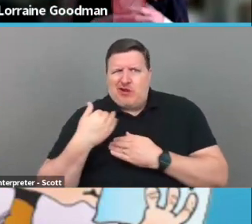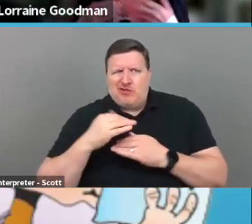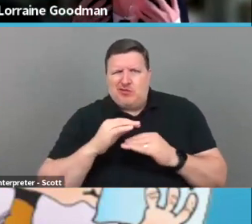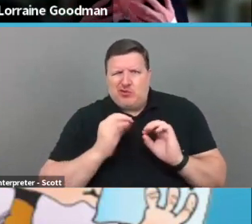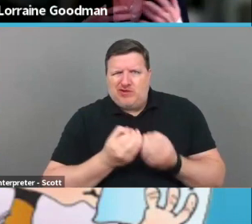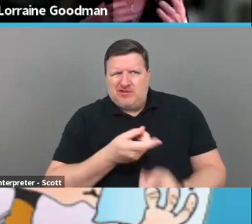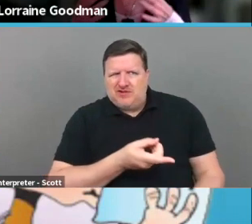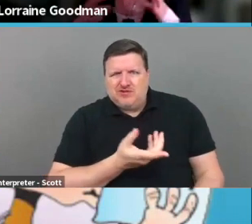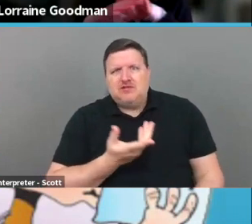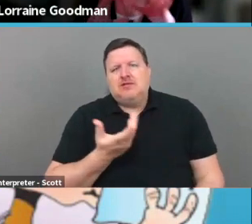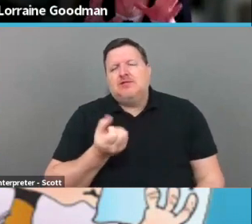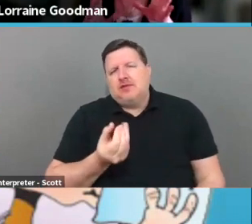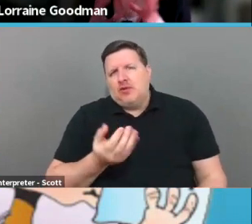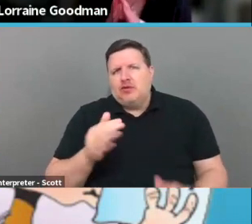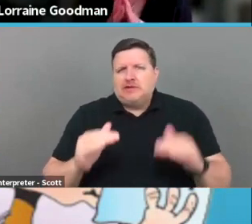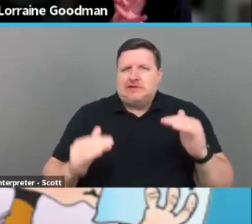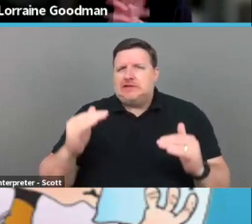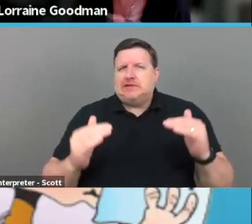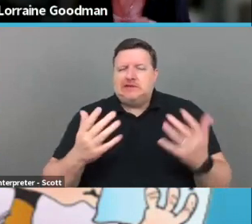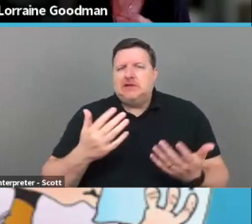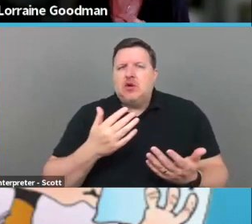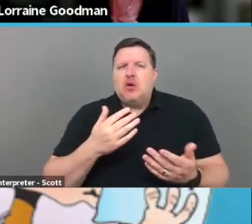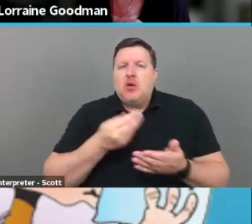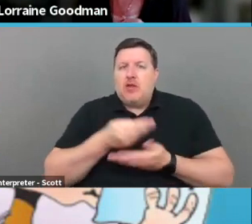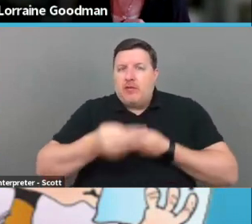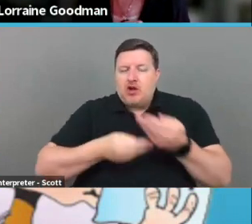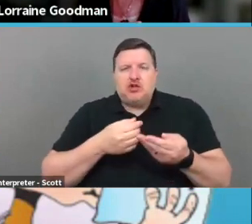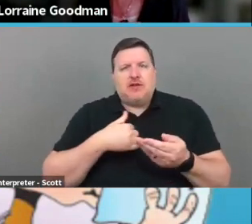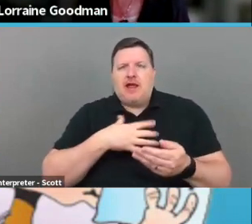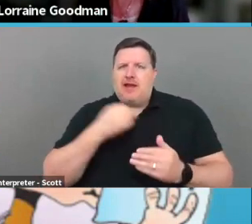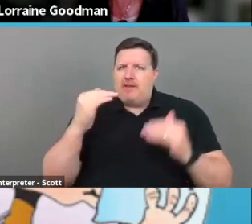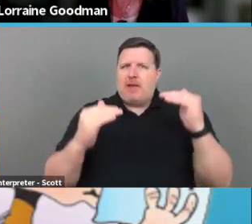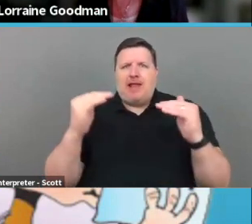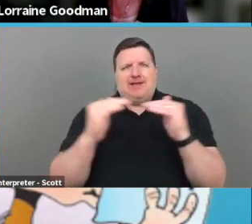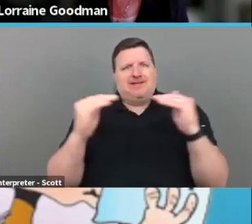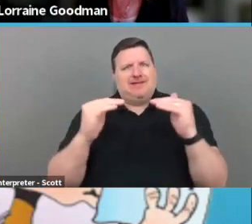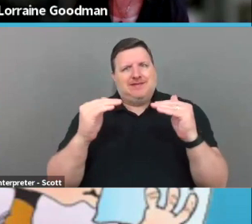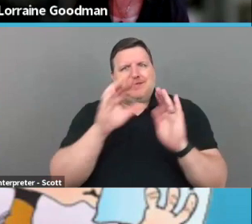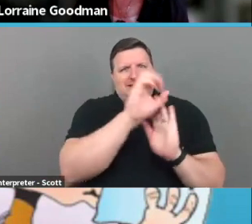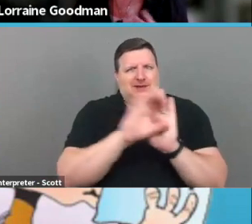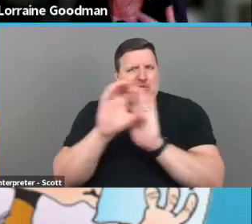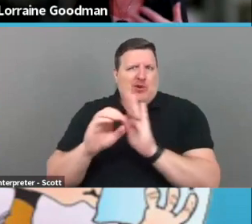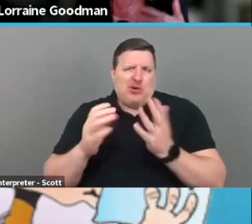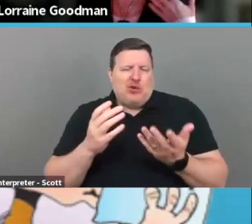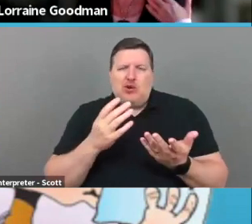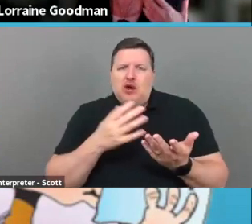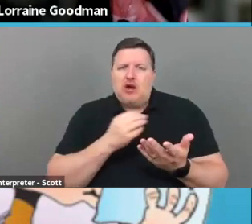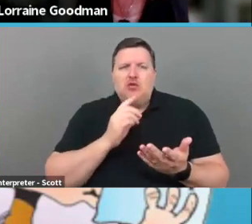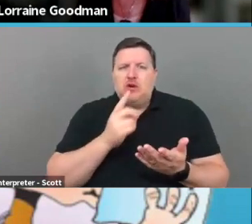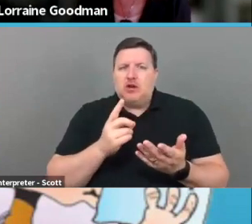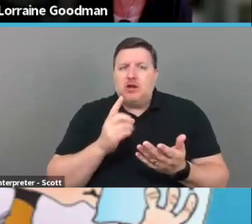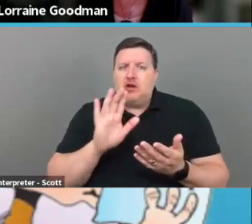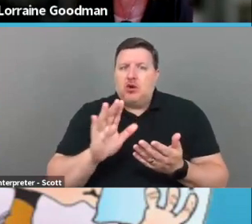So, um, I like to zero out budgets, uh, and keep in mind your budget will tell as much of a story